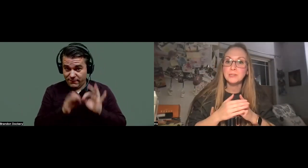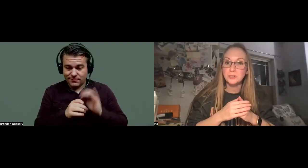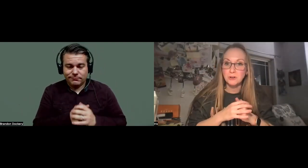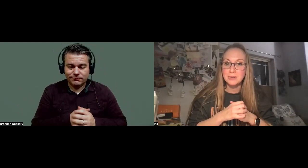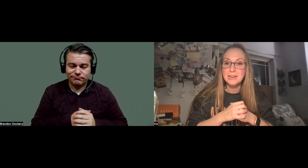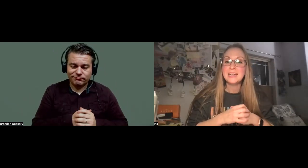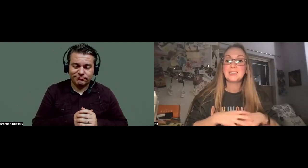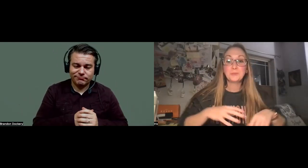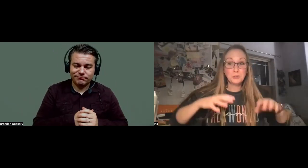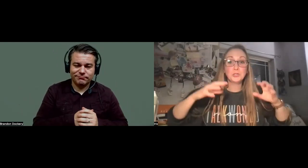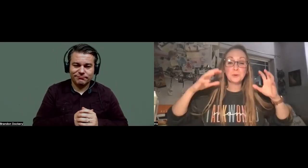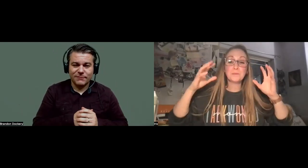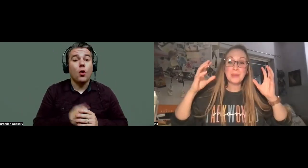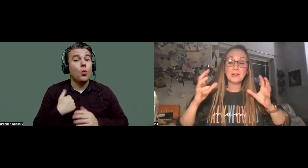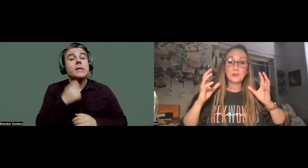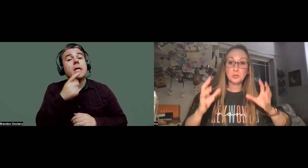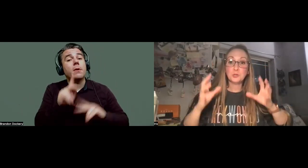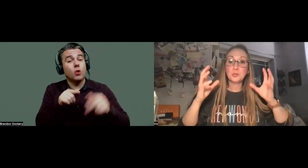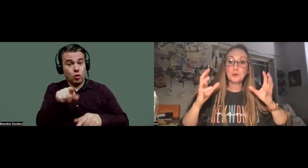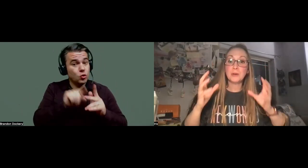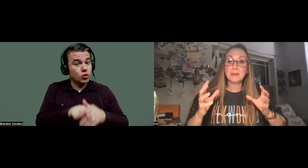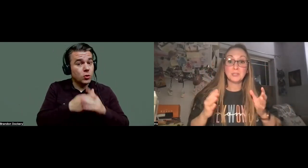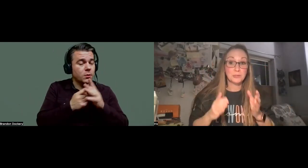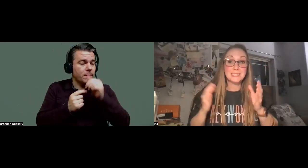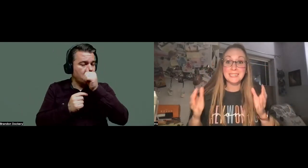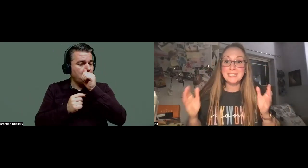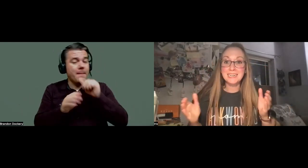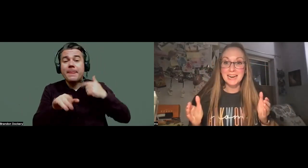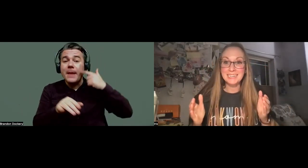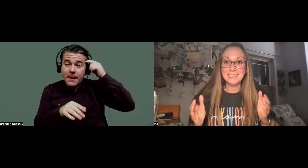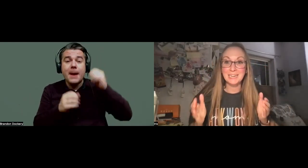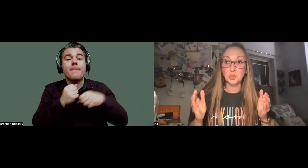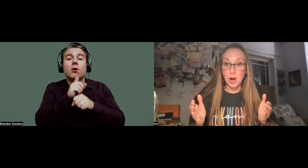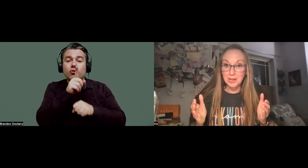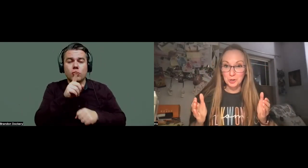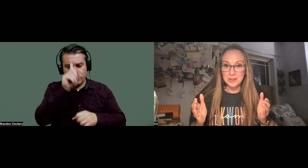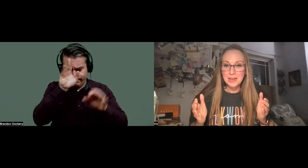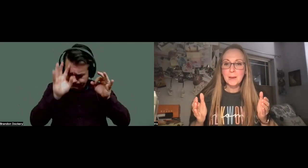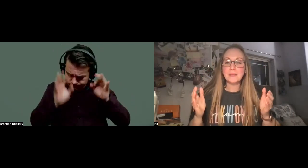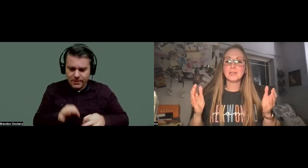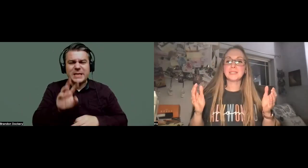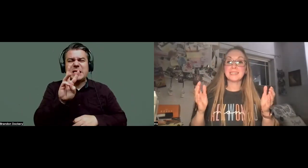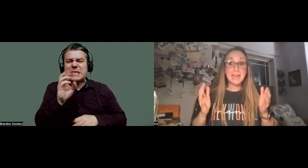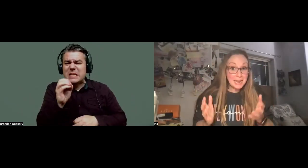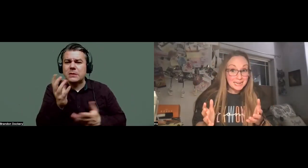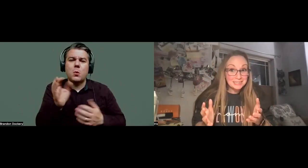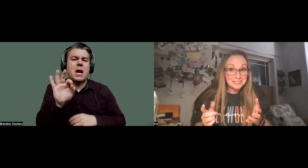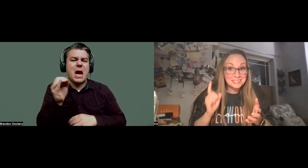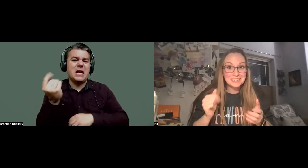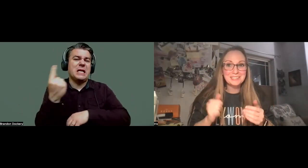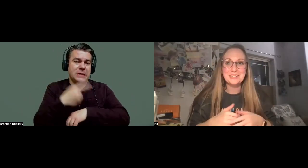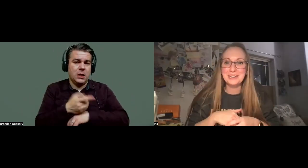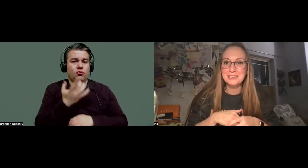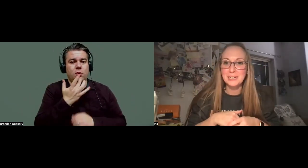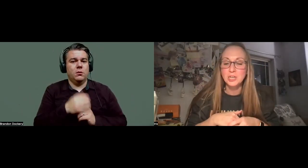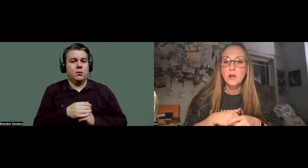when you get started, just make sure you commit to a 60 to 90 day trial, because it takes